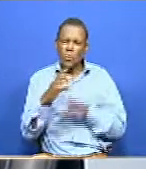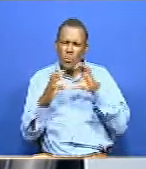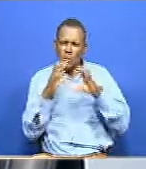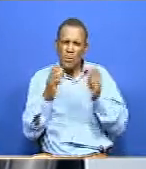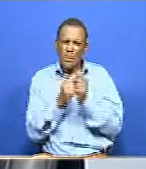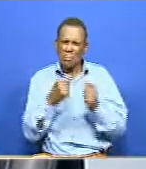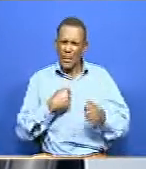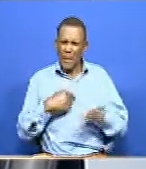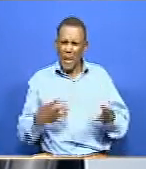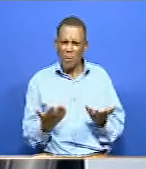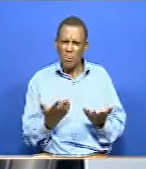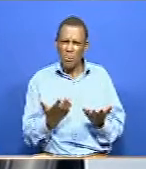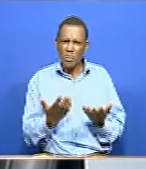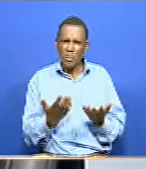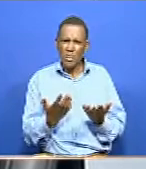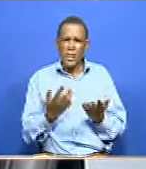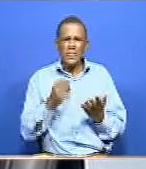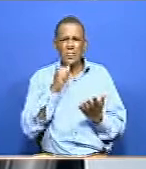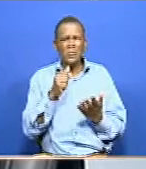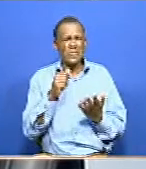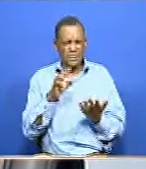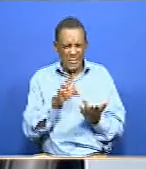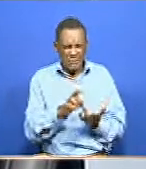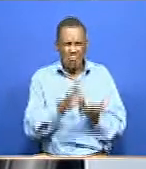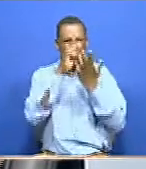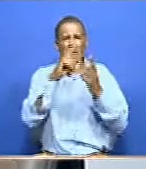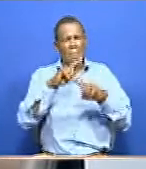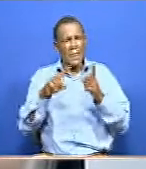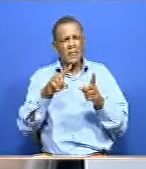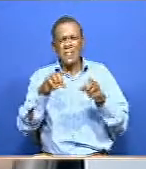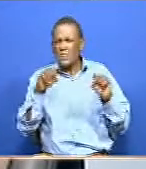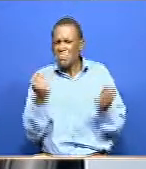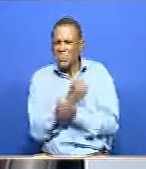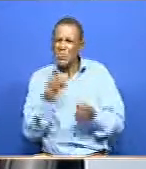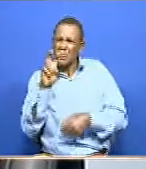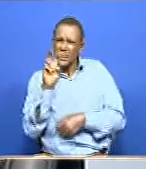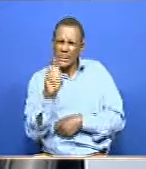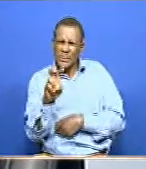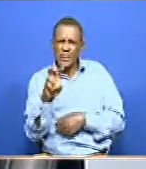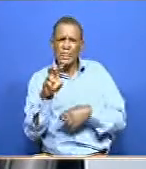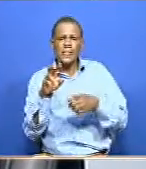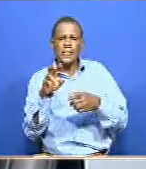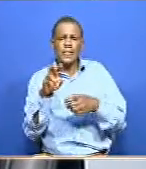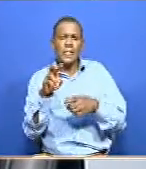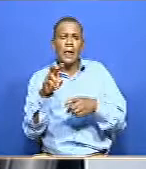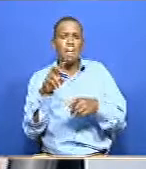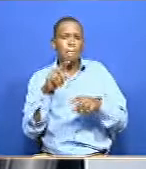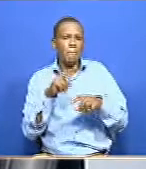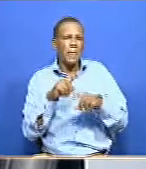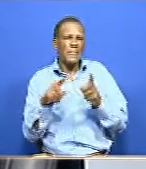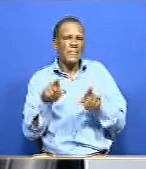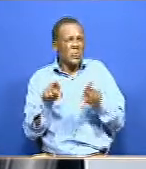So it's just that specific, but that is not visible. And there's no, this, you know, visual representation, you know,